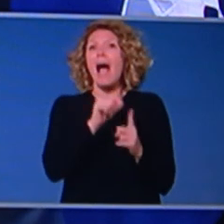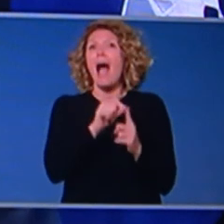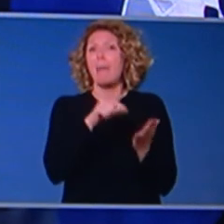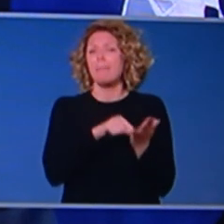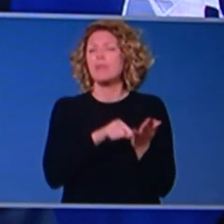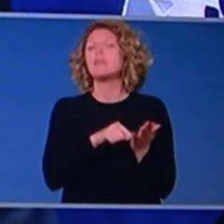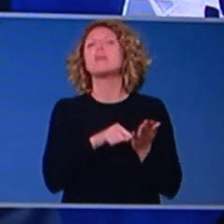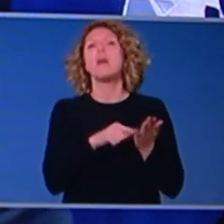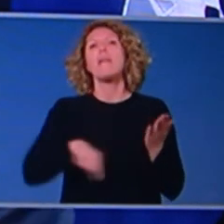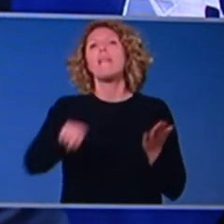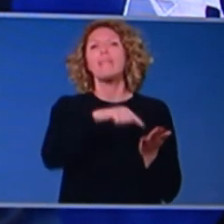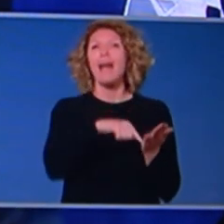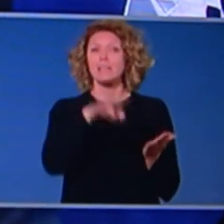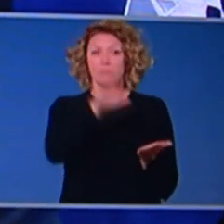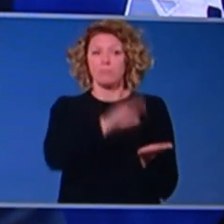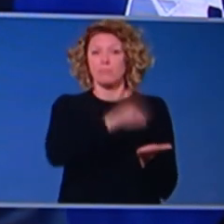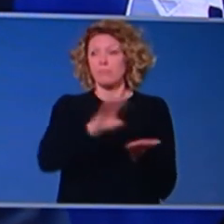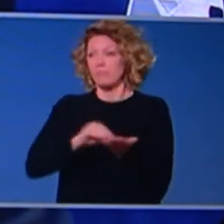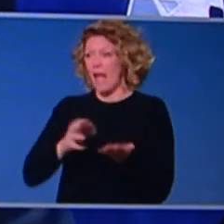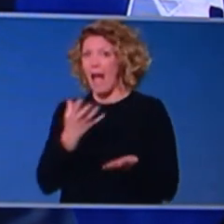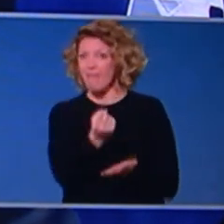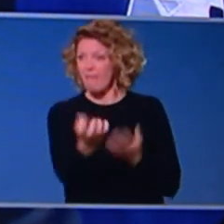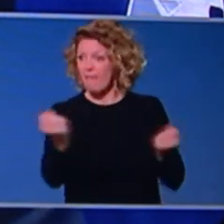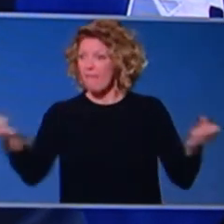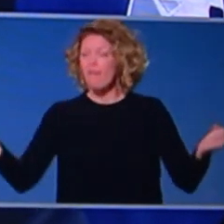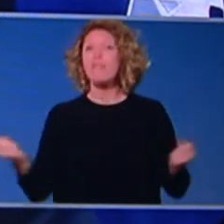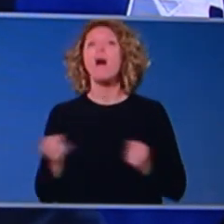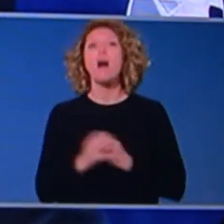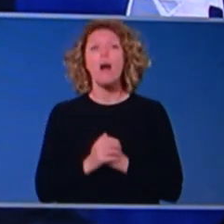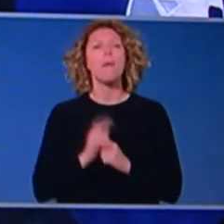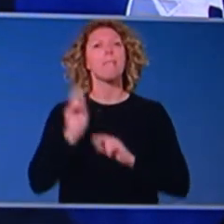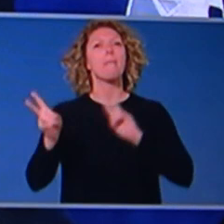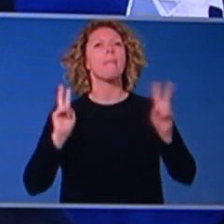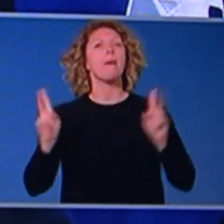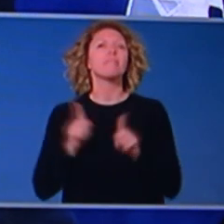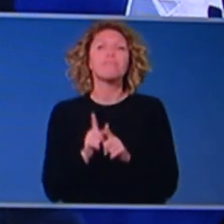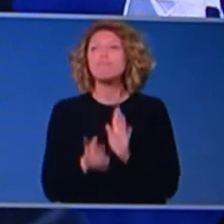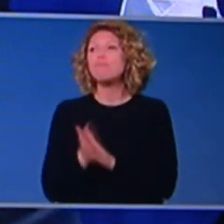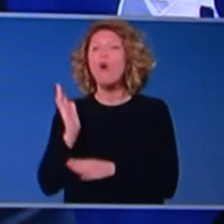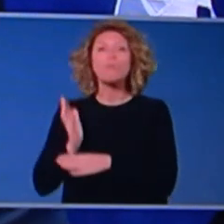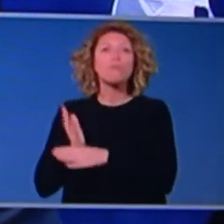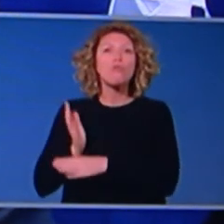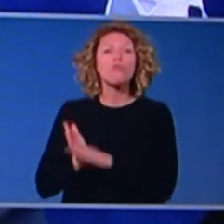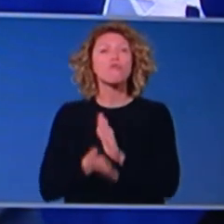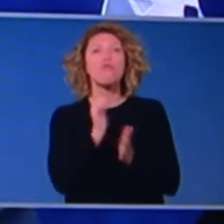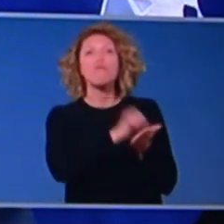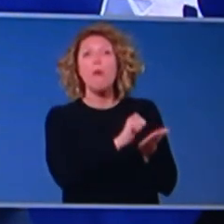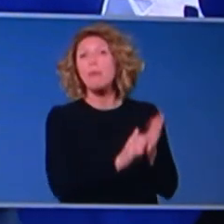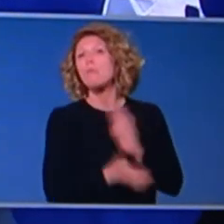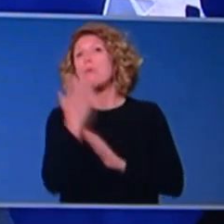a way that would give us confidence that when we open up the economy, then when people go out into the economy, that if anyone,